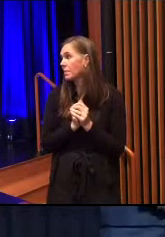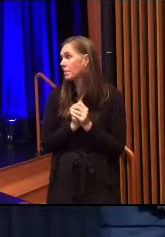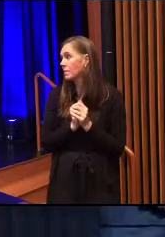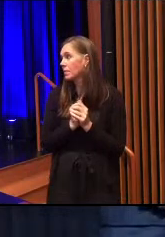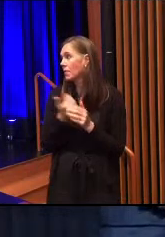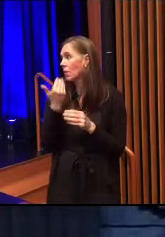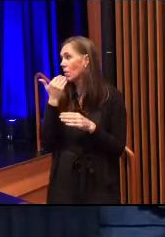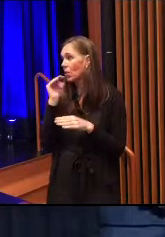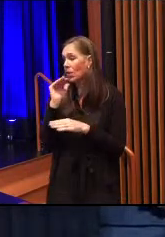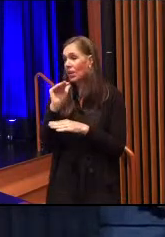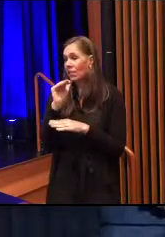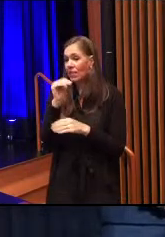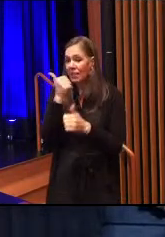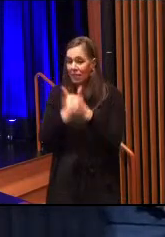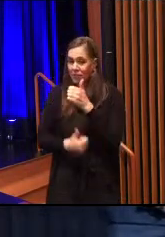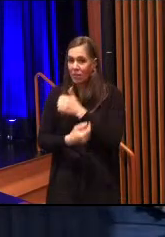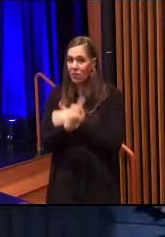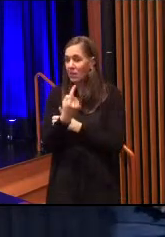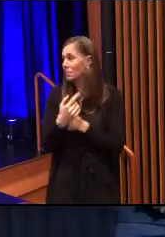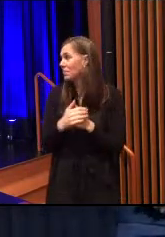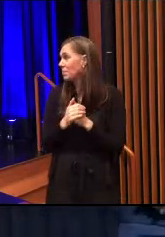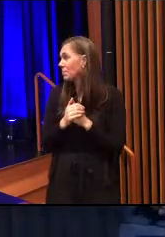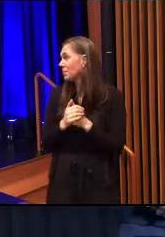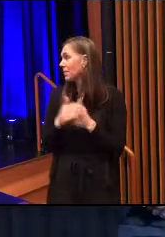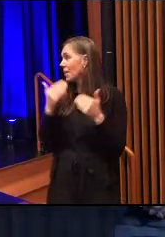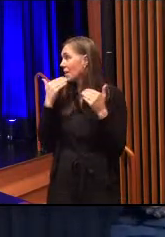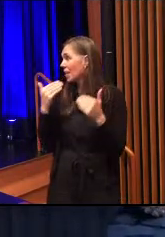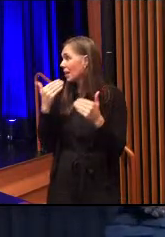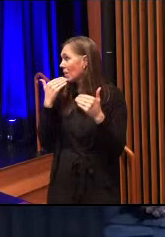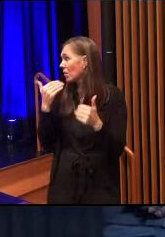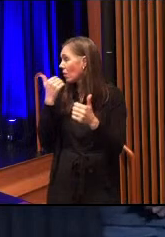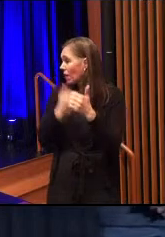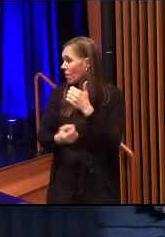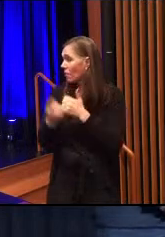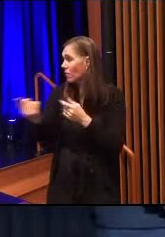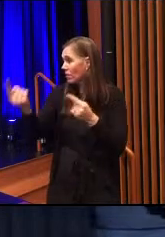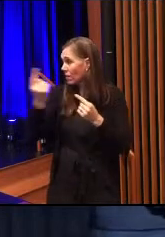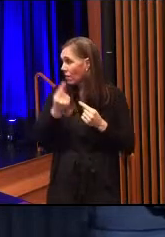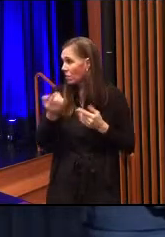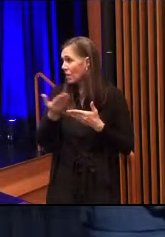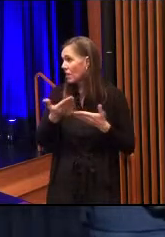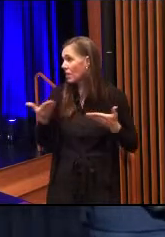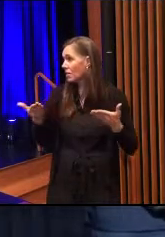Good evening, everyone. Thank you, everyone, for being here.